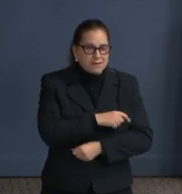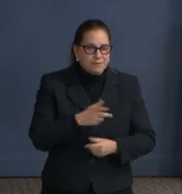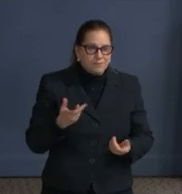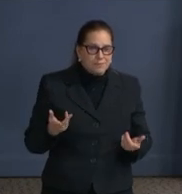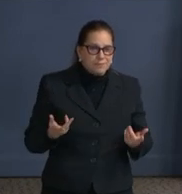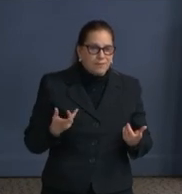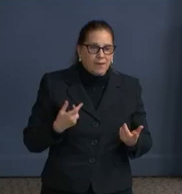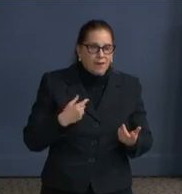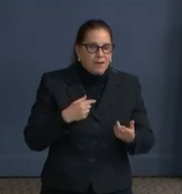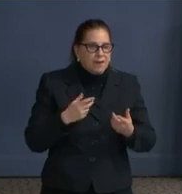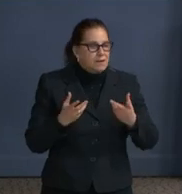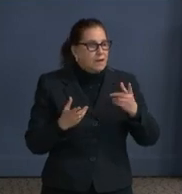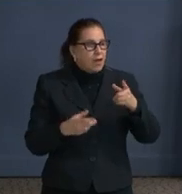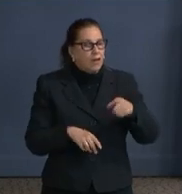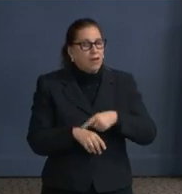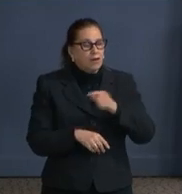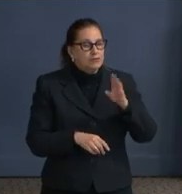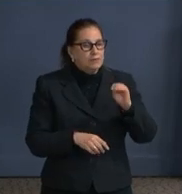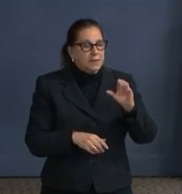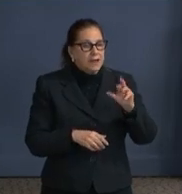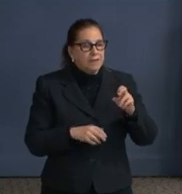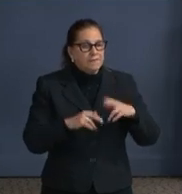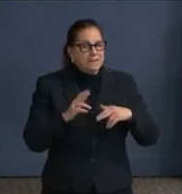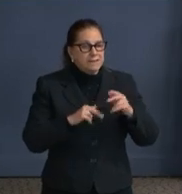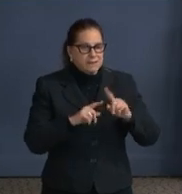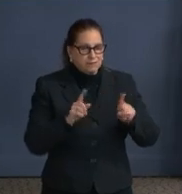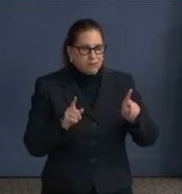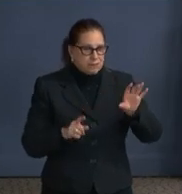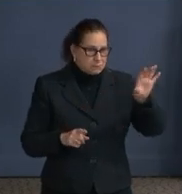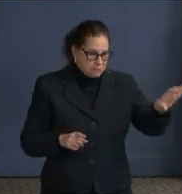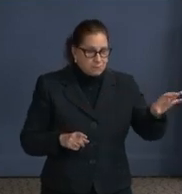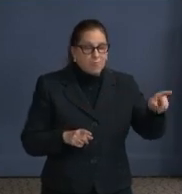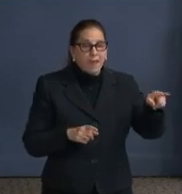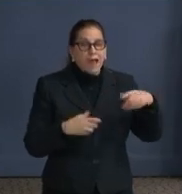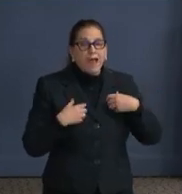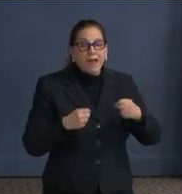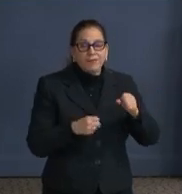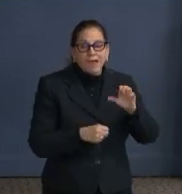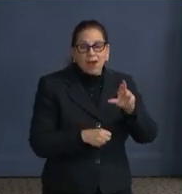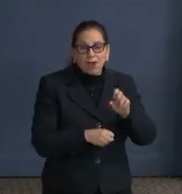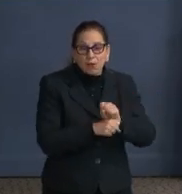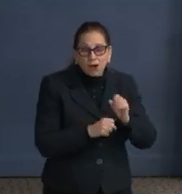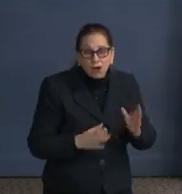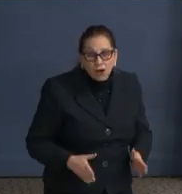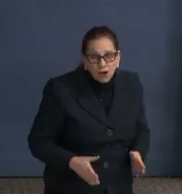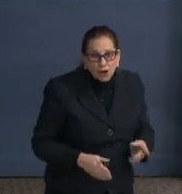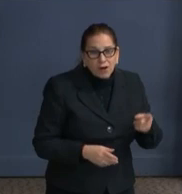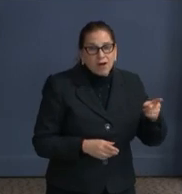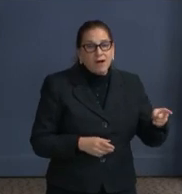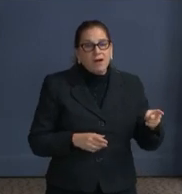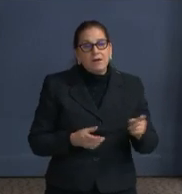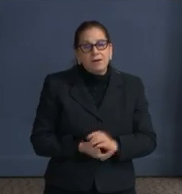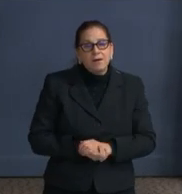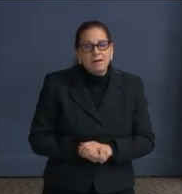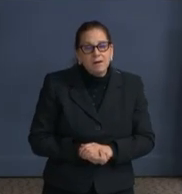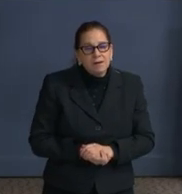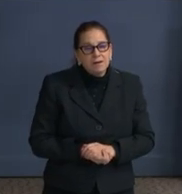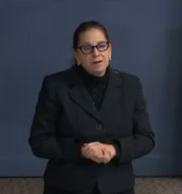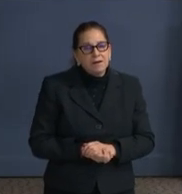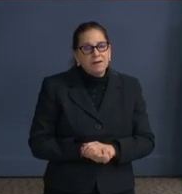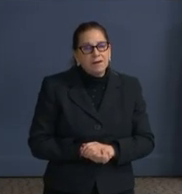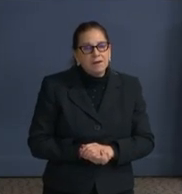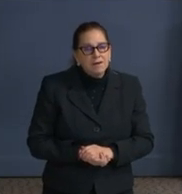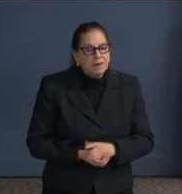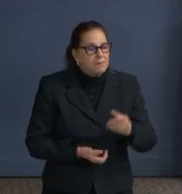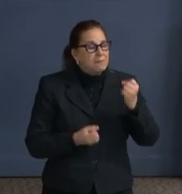care facilities, there are healthcare providers and healthcare workers in those facilities who wanted to see what happened with the first dose with